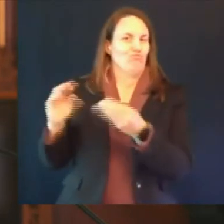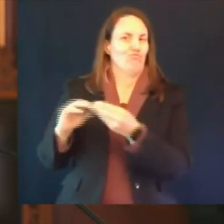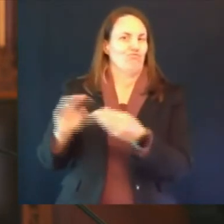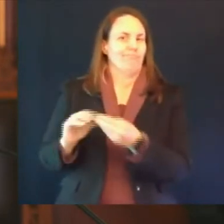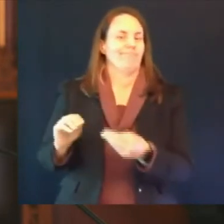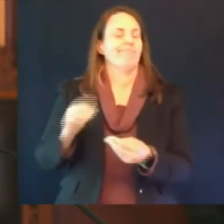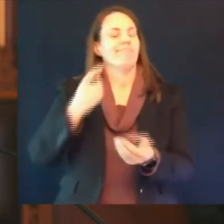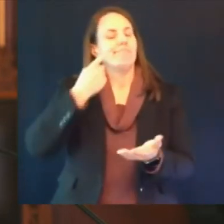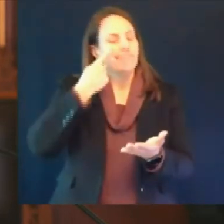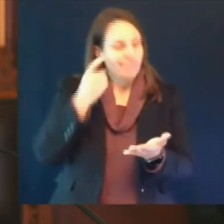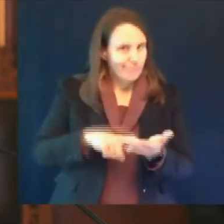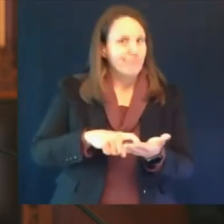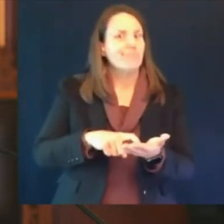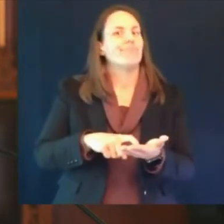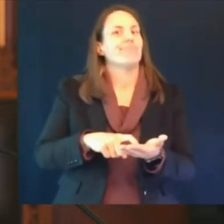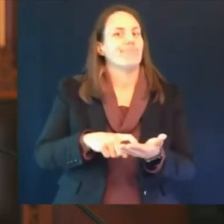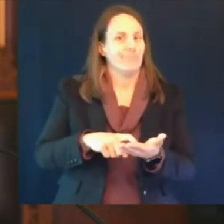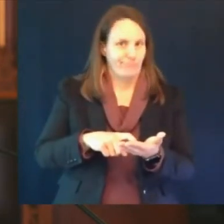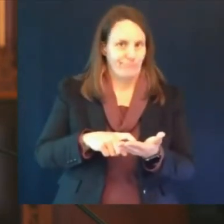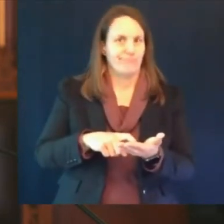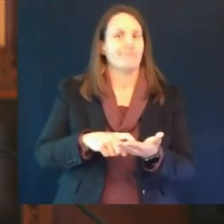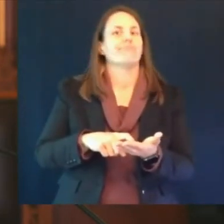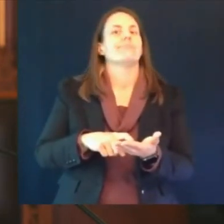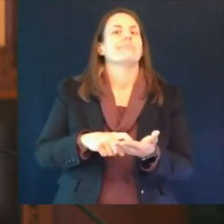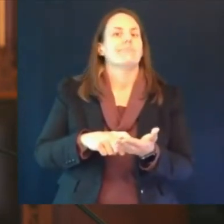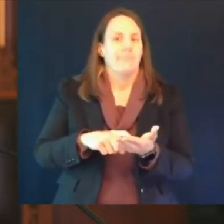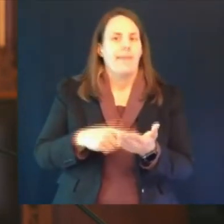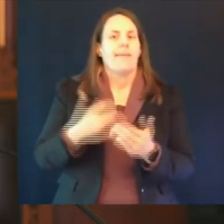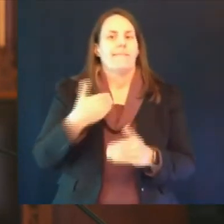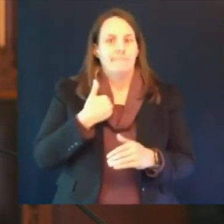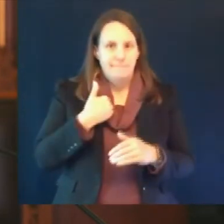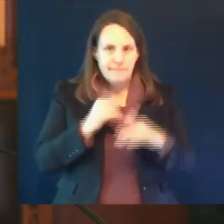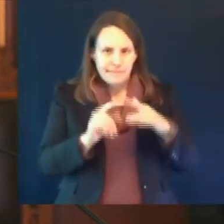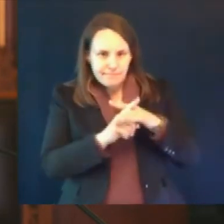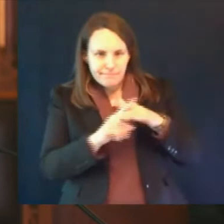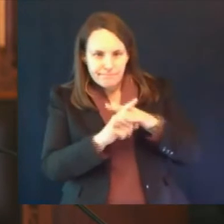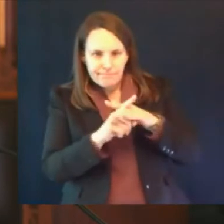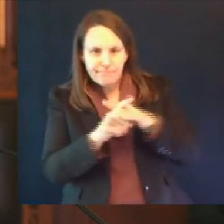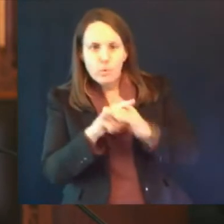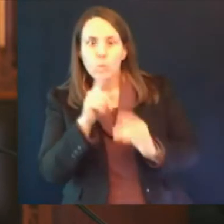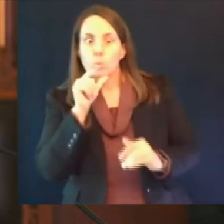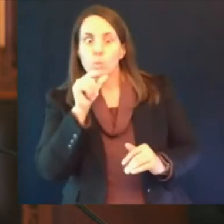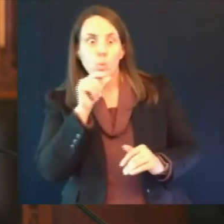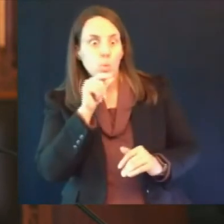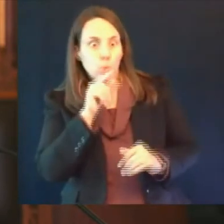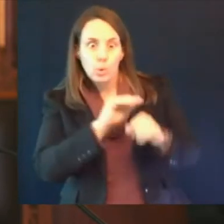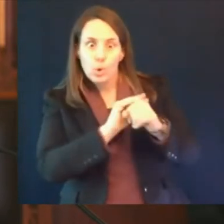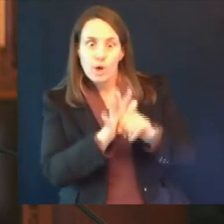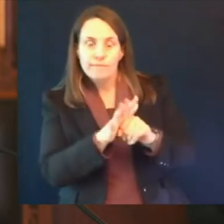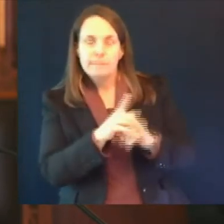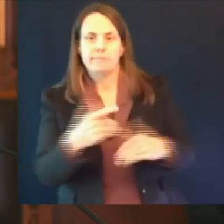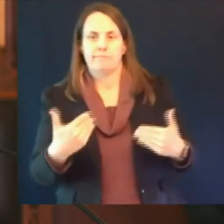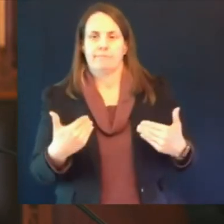is being infected the largest number of cases in children zero to 18